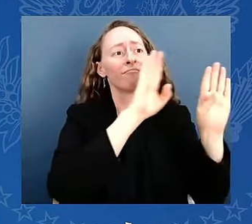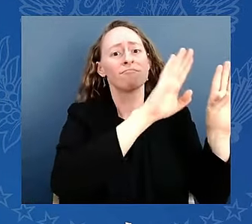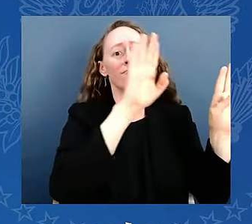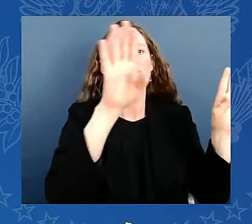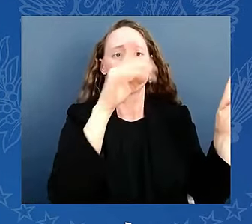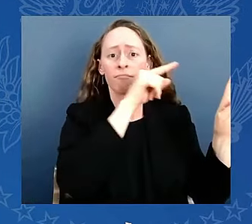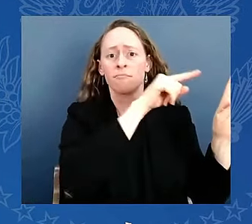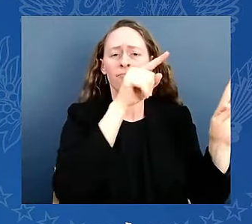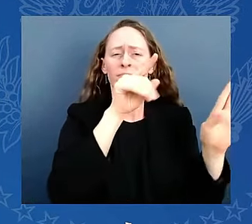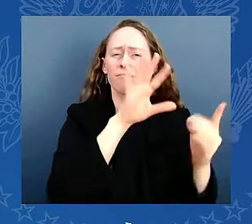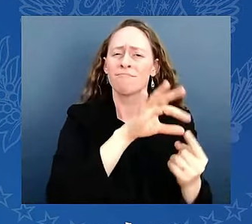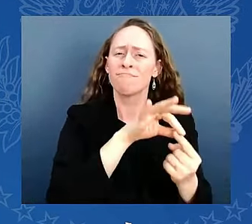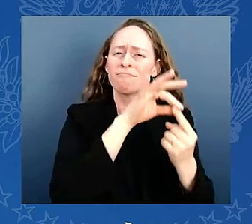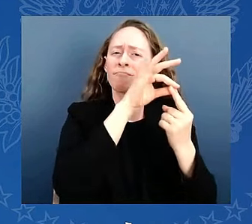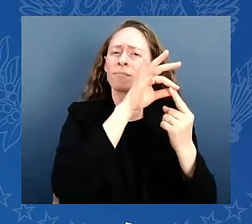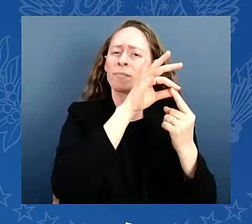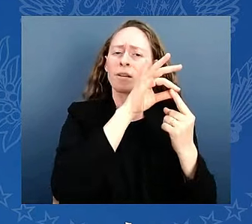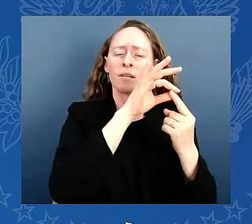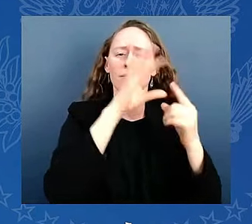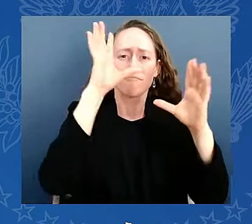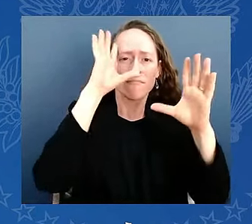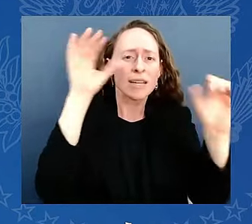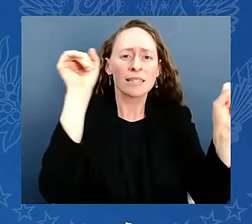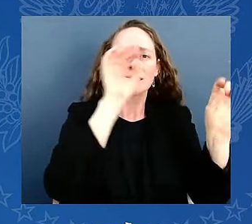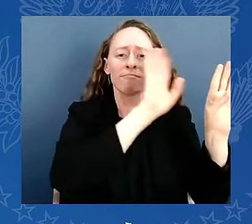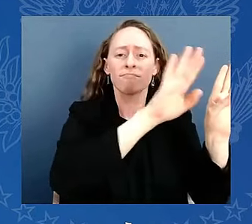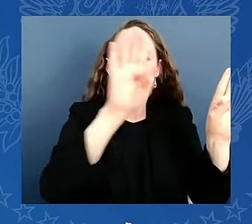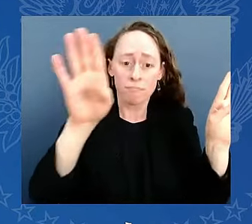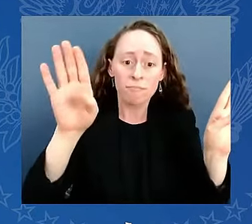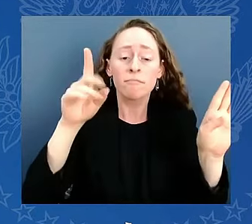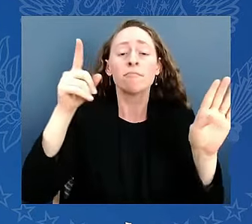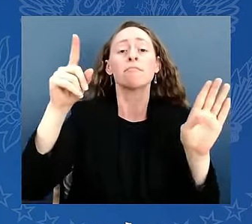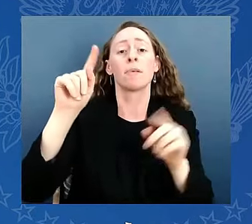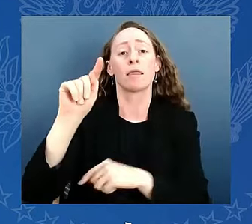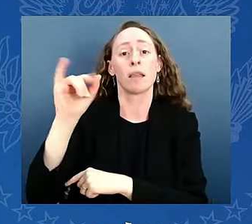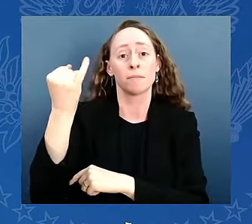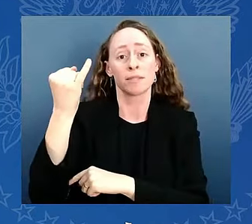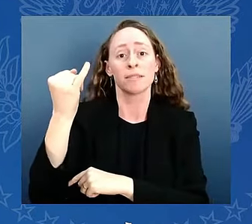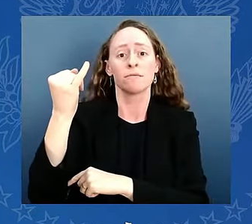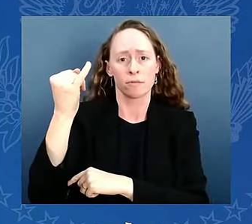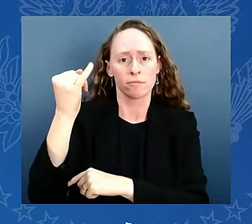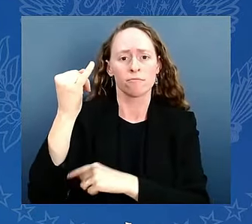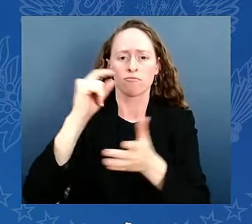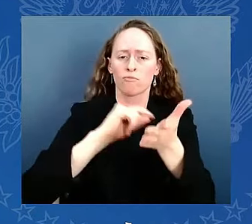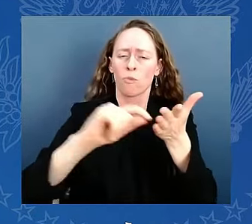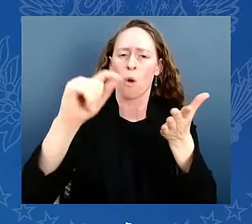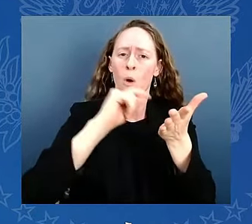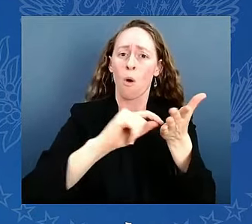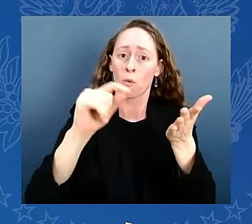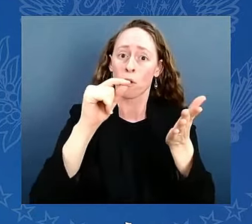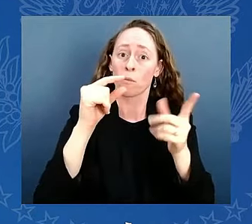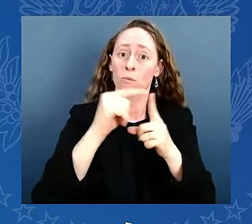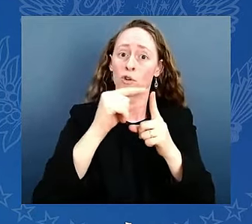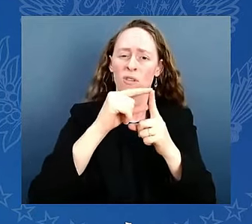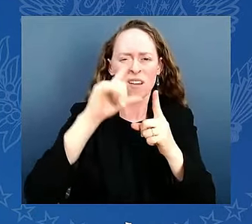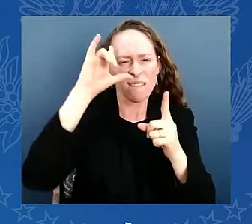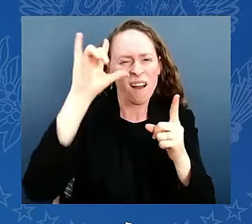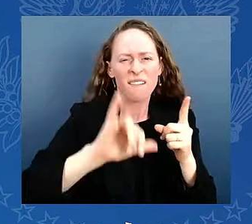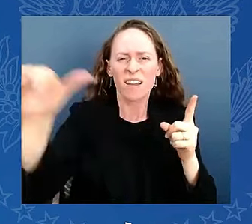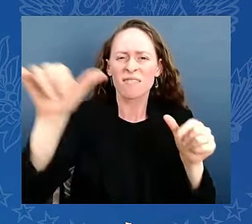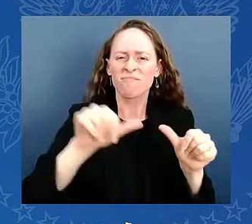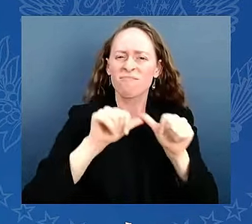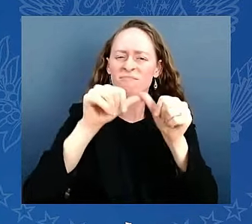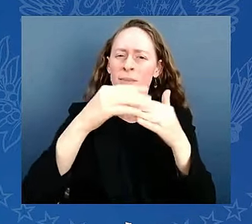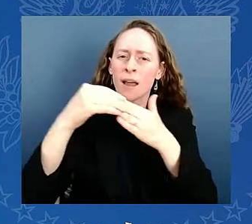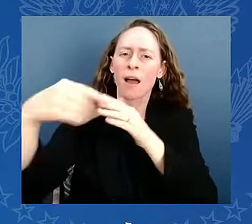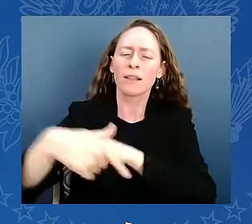words that guide this nation. George Washington showed us presidents are not kings. Abraham Lincoln,